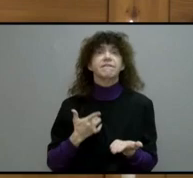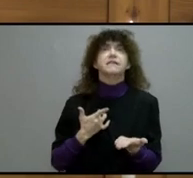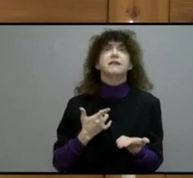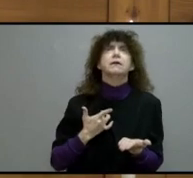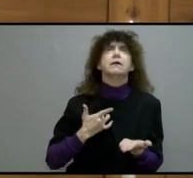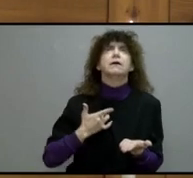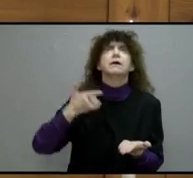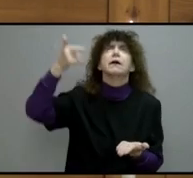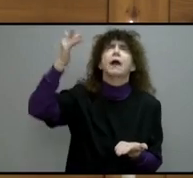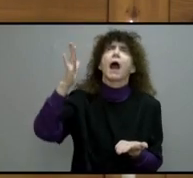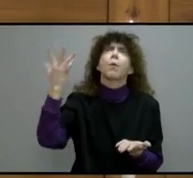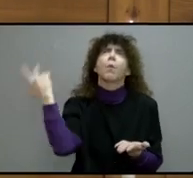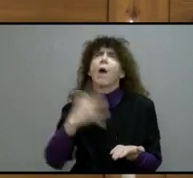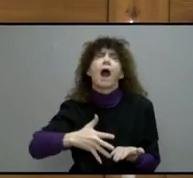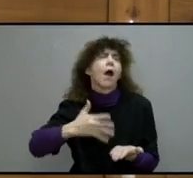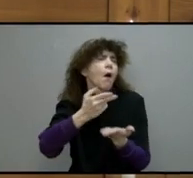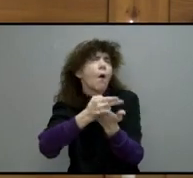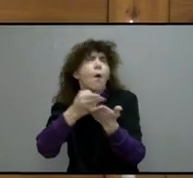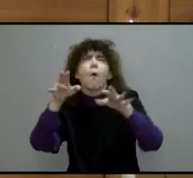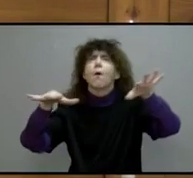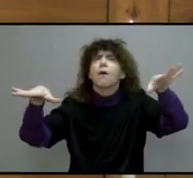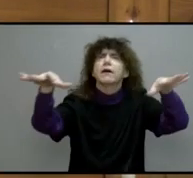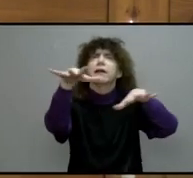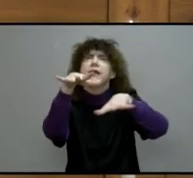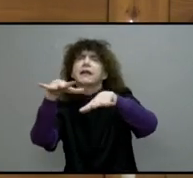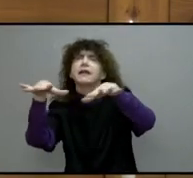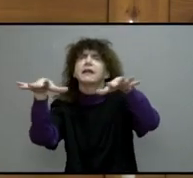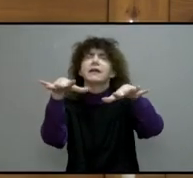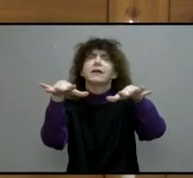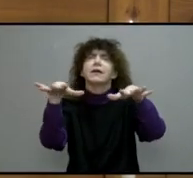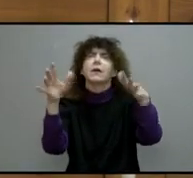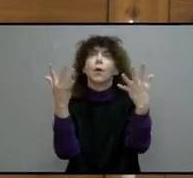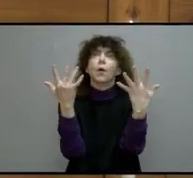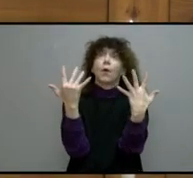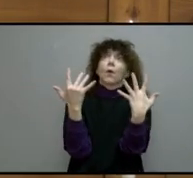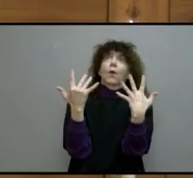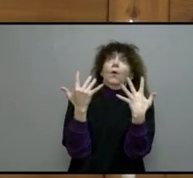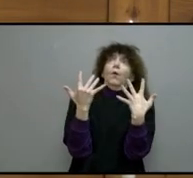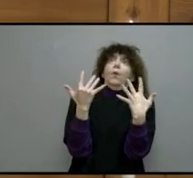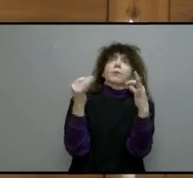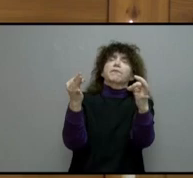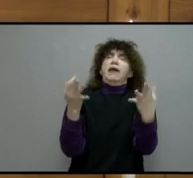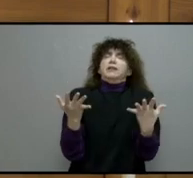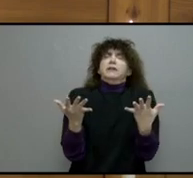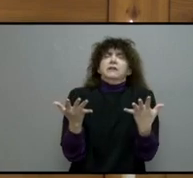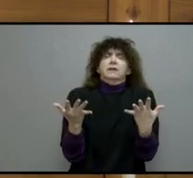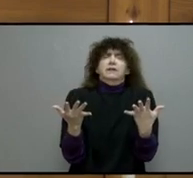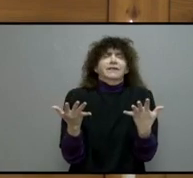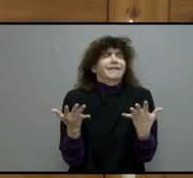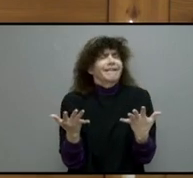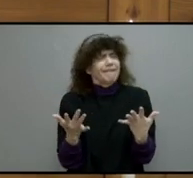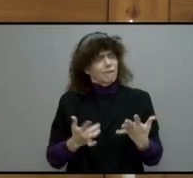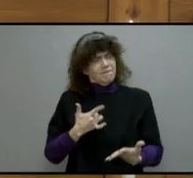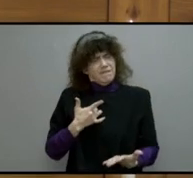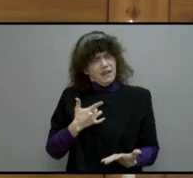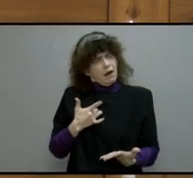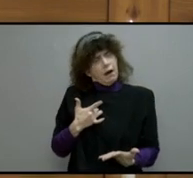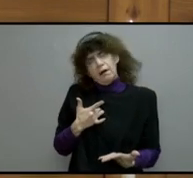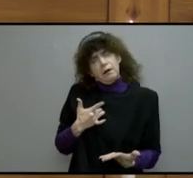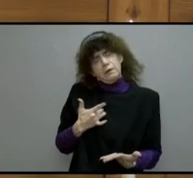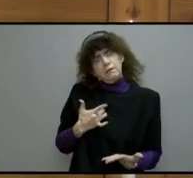God's holiness. When we sense His holiness and perfection, He becomes unapproachable.